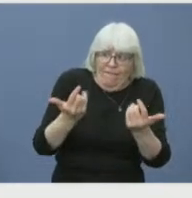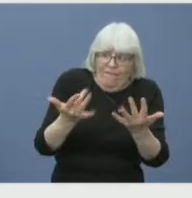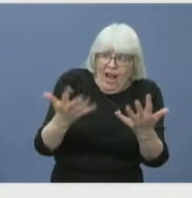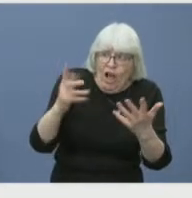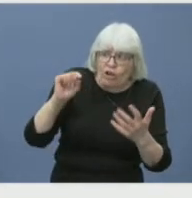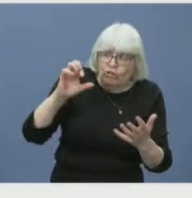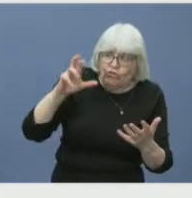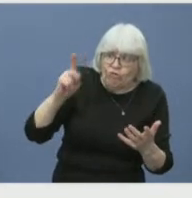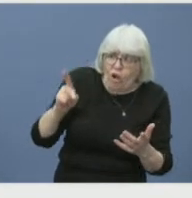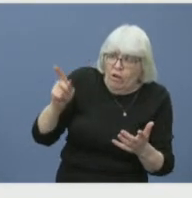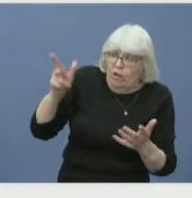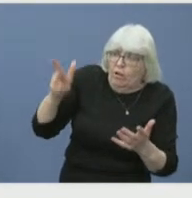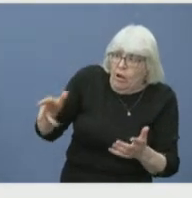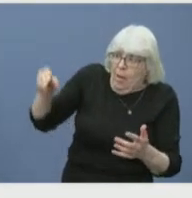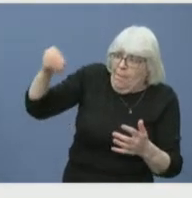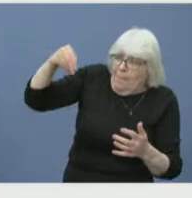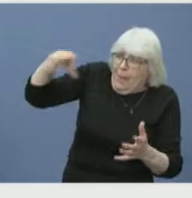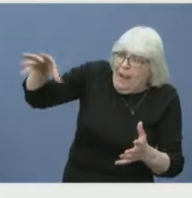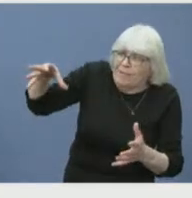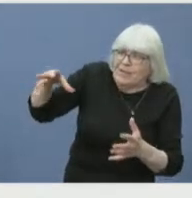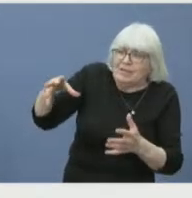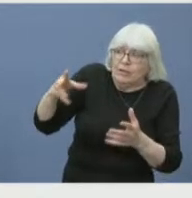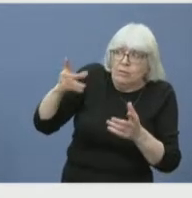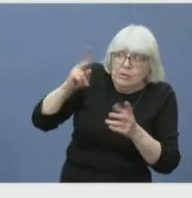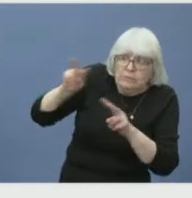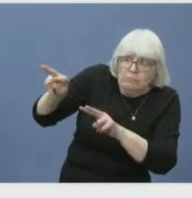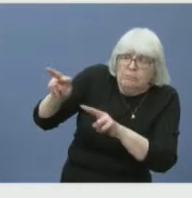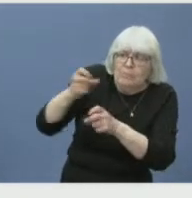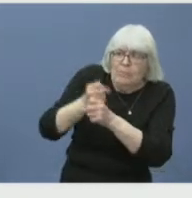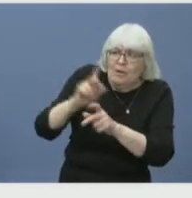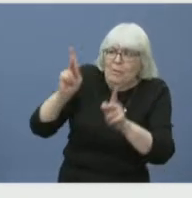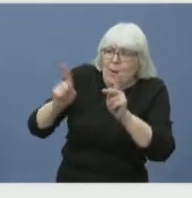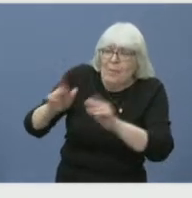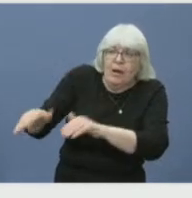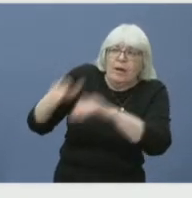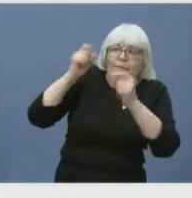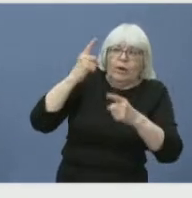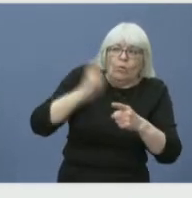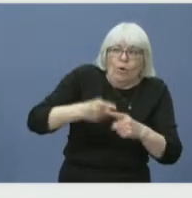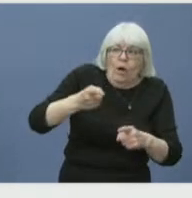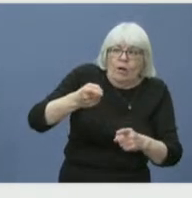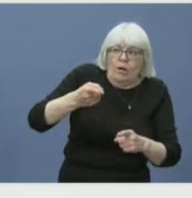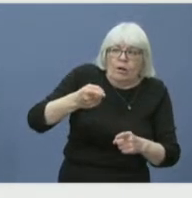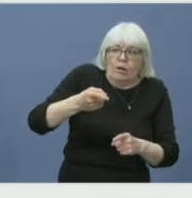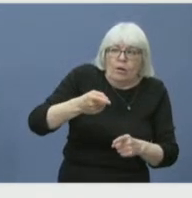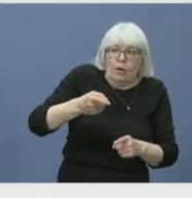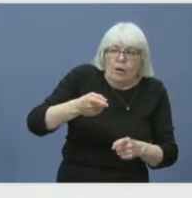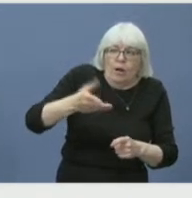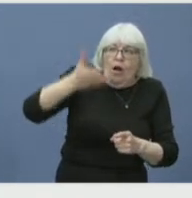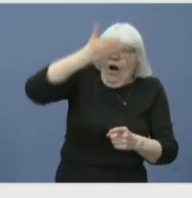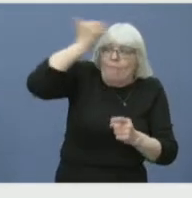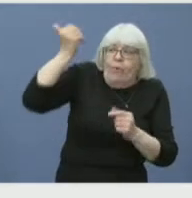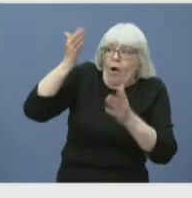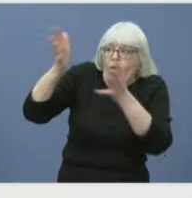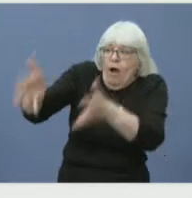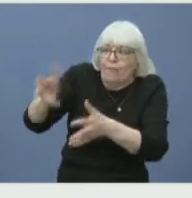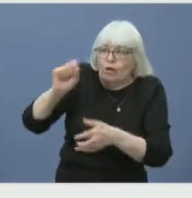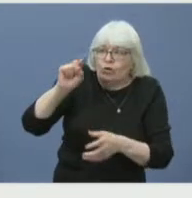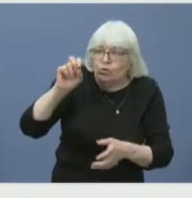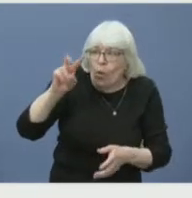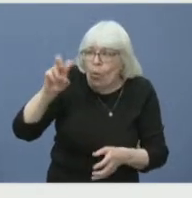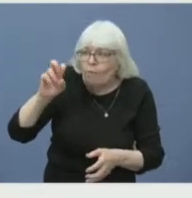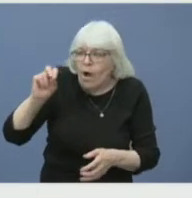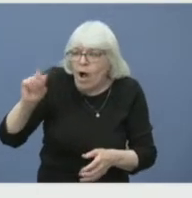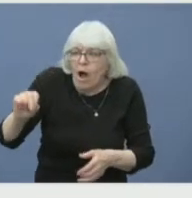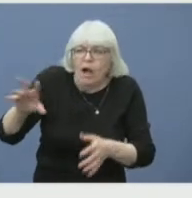cognizant of the fact that people left very quickly and may have left appliances on and things like that, which is why it's coordinated very closely with Nova Scotia power.